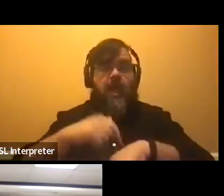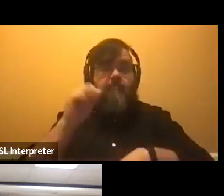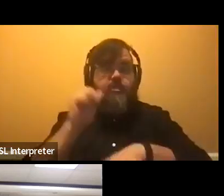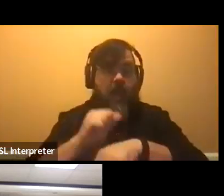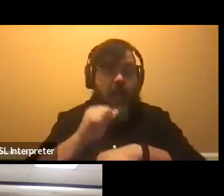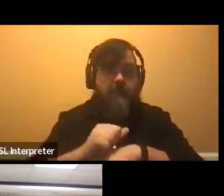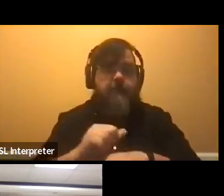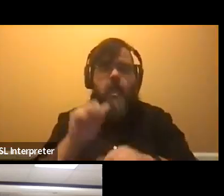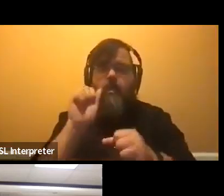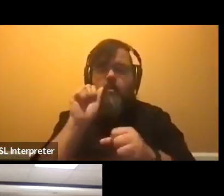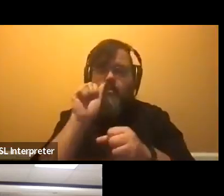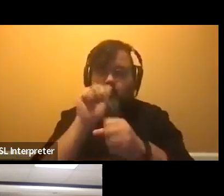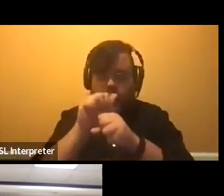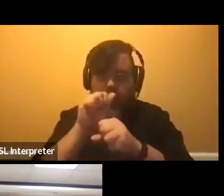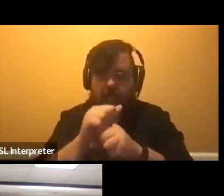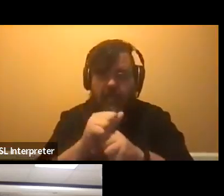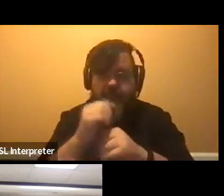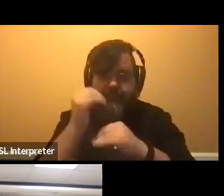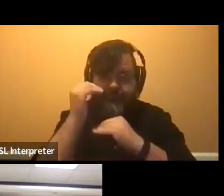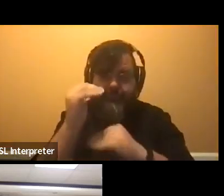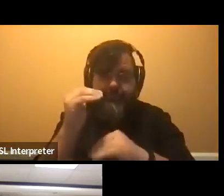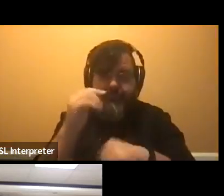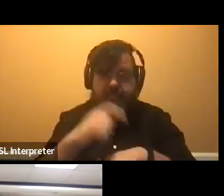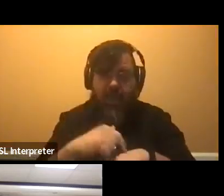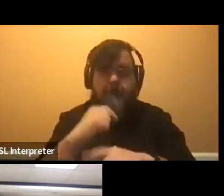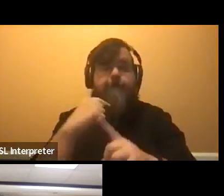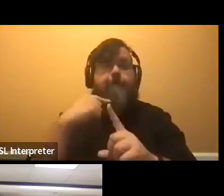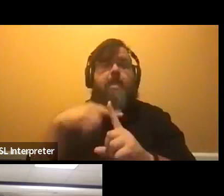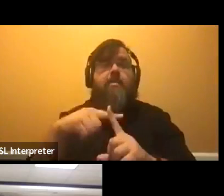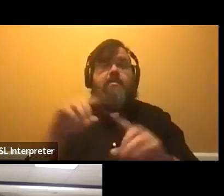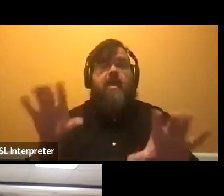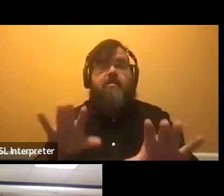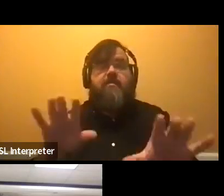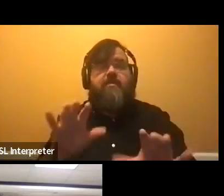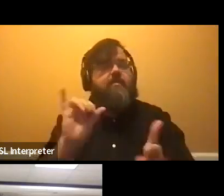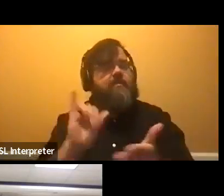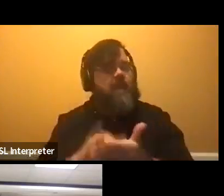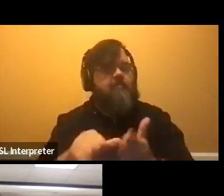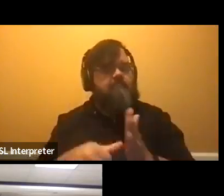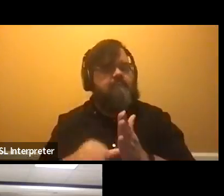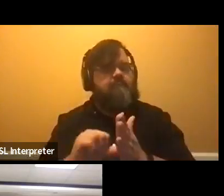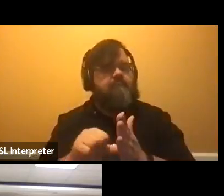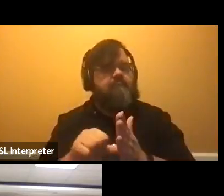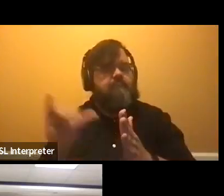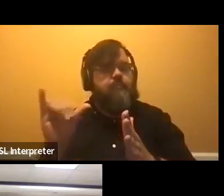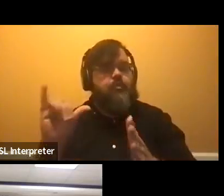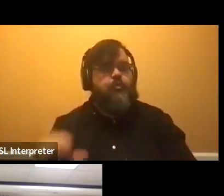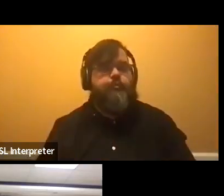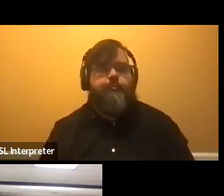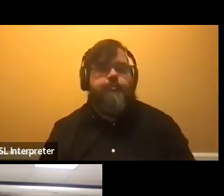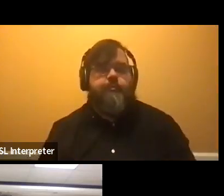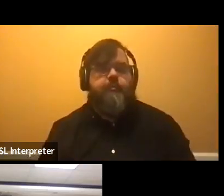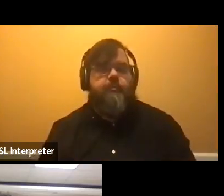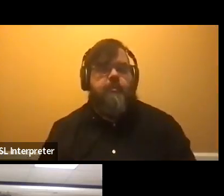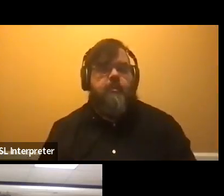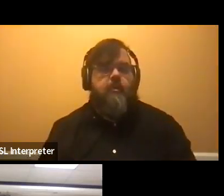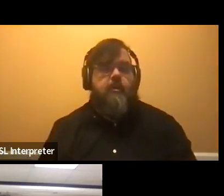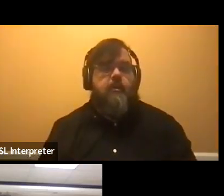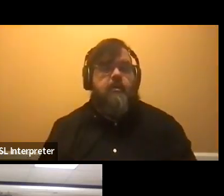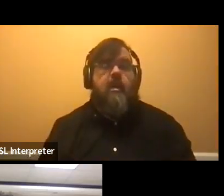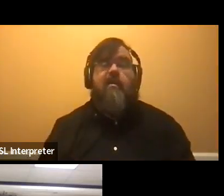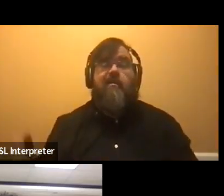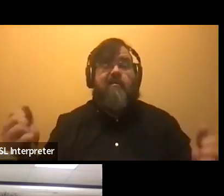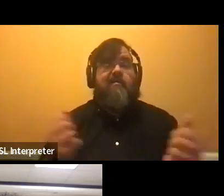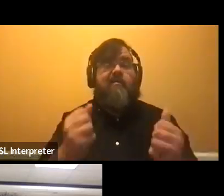and working X number of hours a week along with all these activities, that's also really impressive. Um, so those are all things I would include on, on a